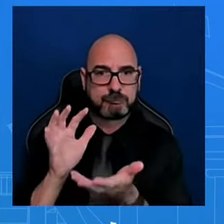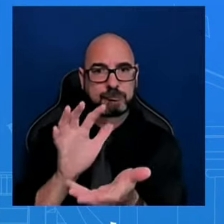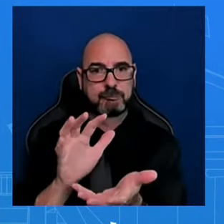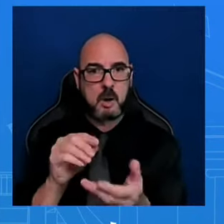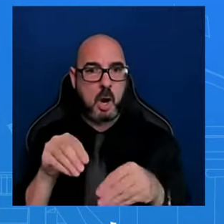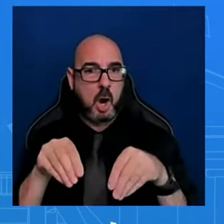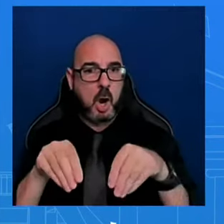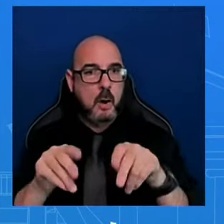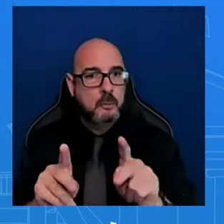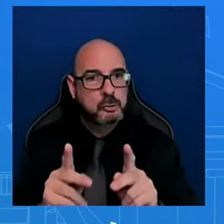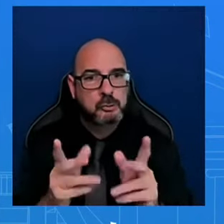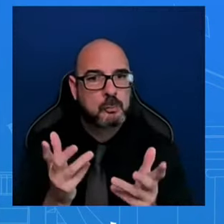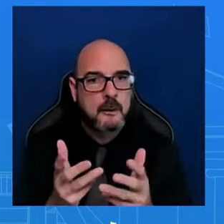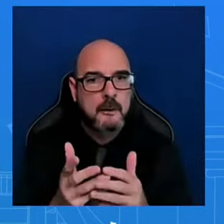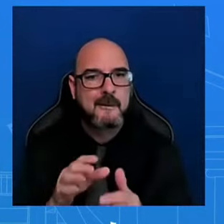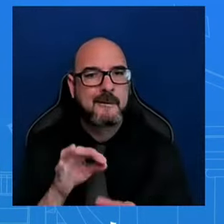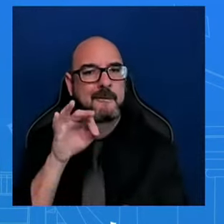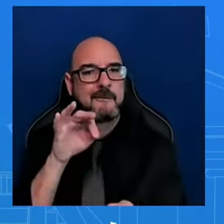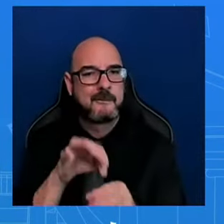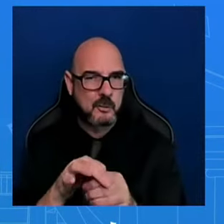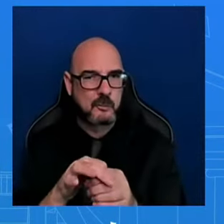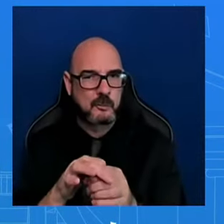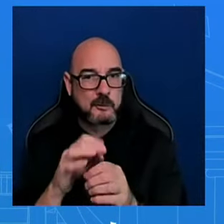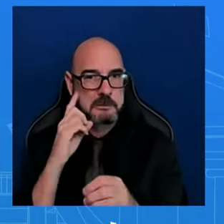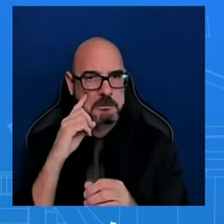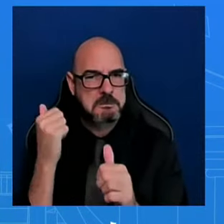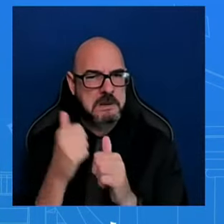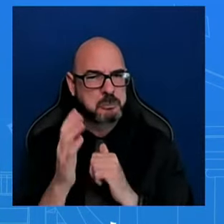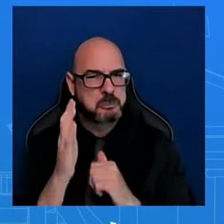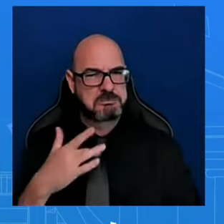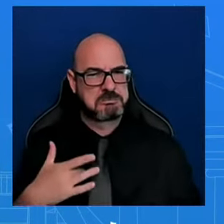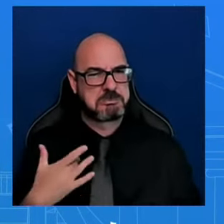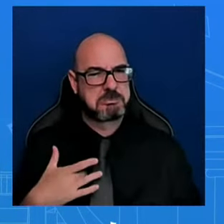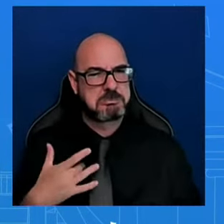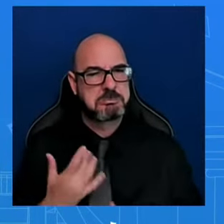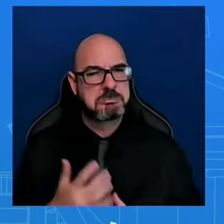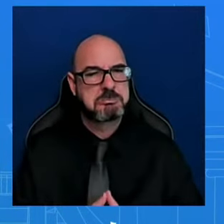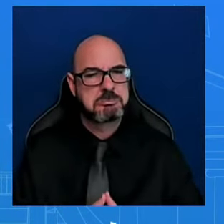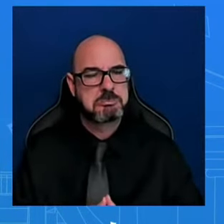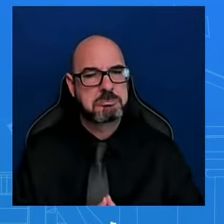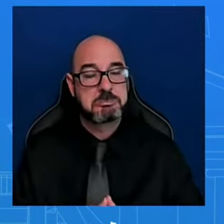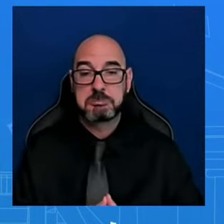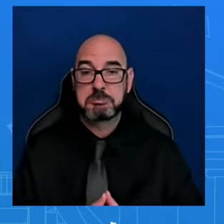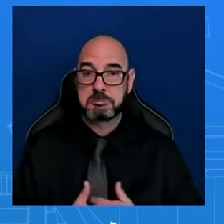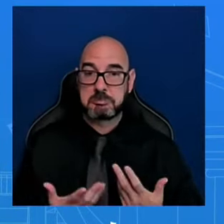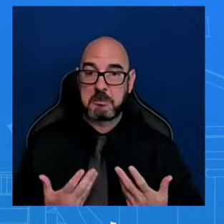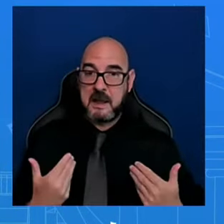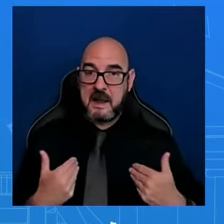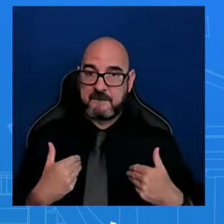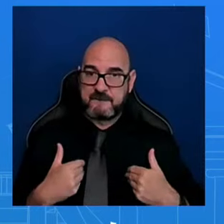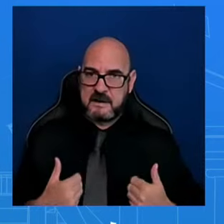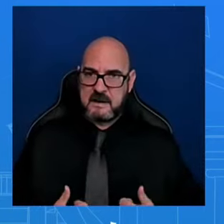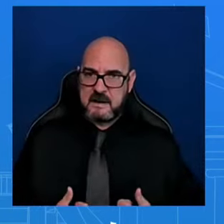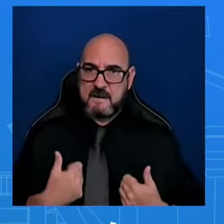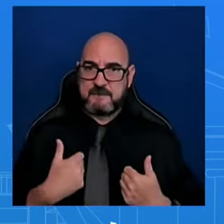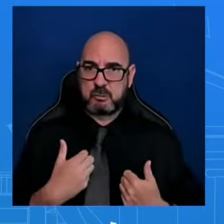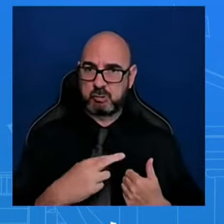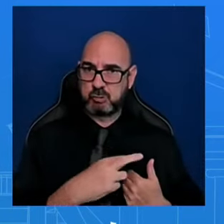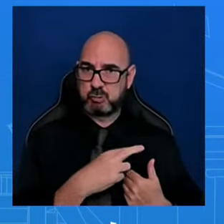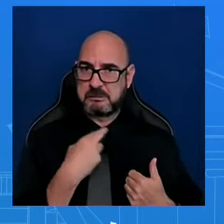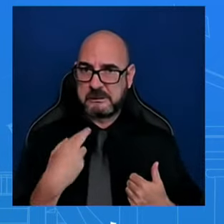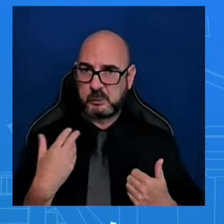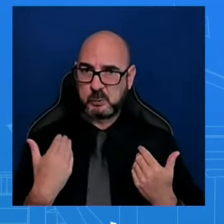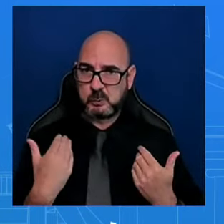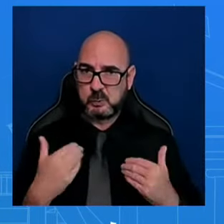support. And we have to remember, there are lives at stake. There are lives at stake here in Ukraine. The brave people of Ukraine need the